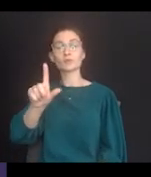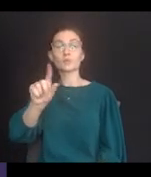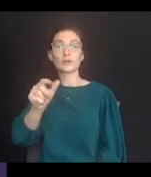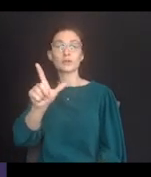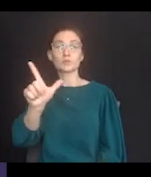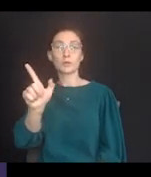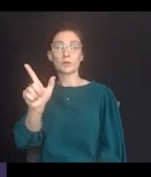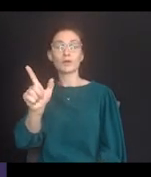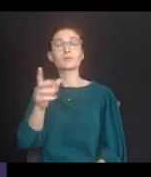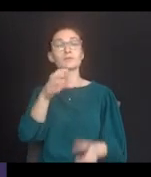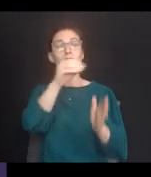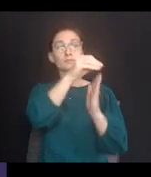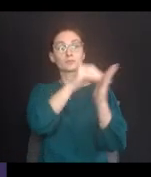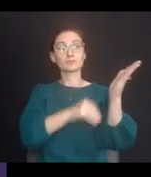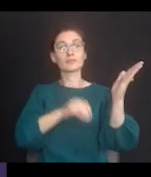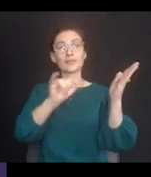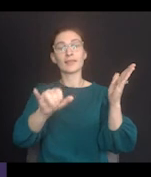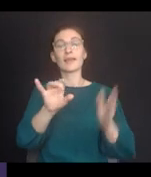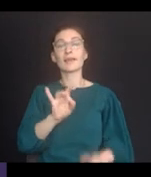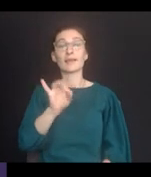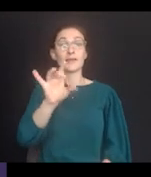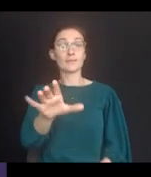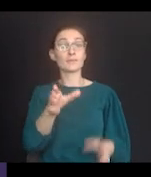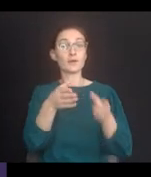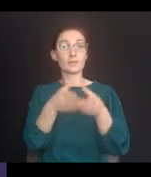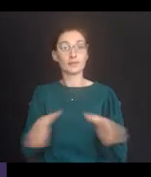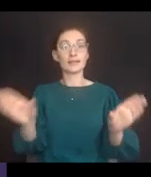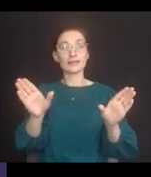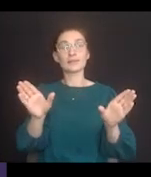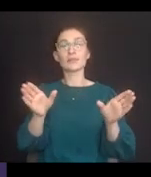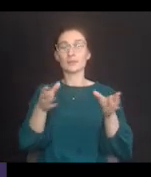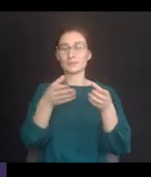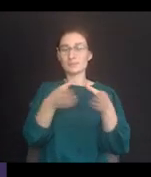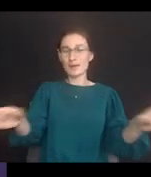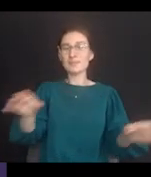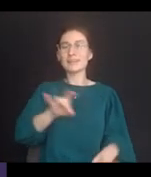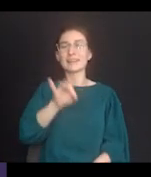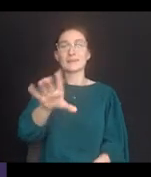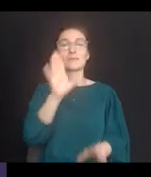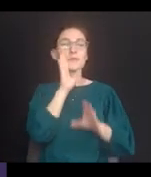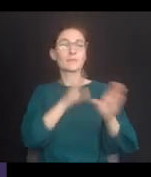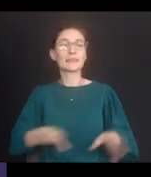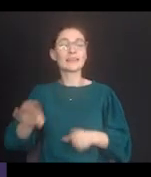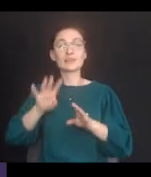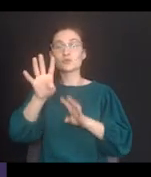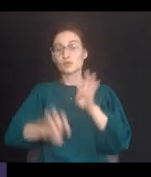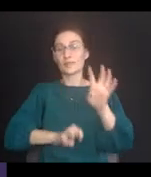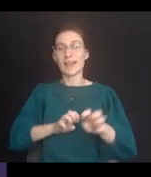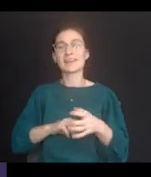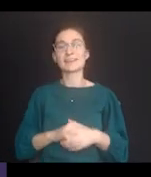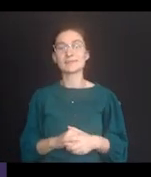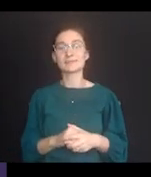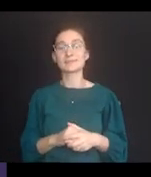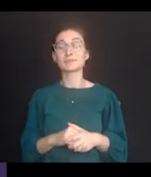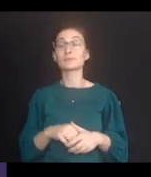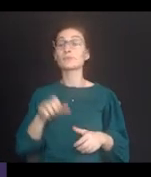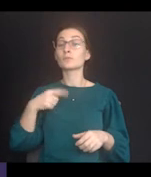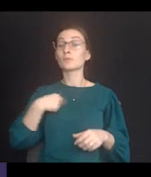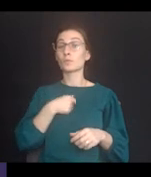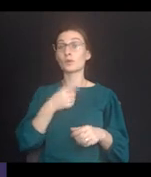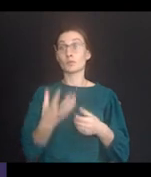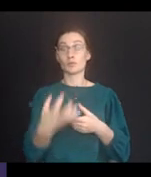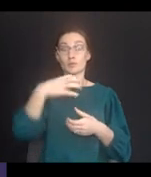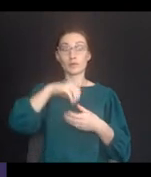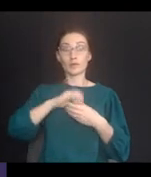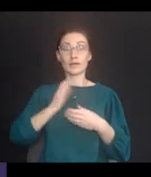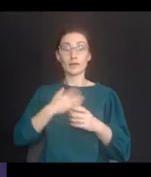to complete our Annual Public Input Planning Survey. Your responses will help us plan our goals, priorities, and objectives for